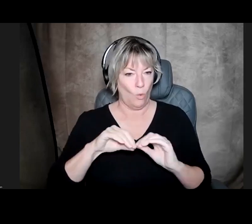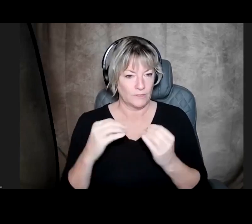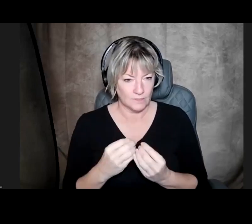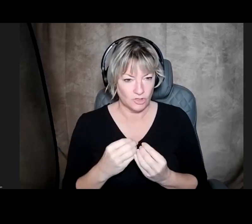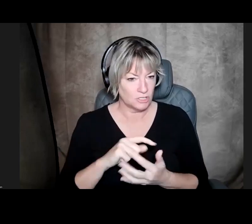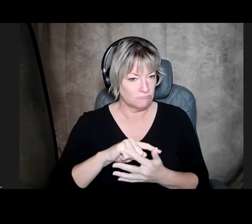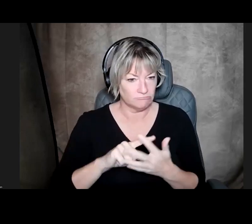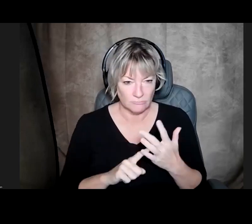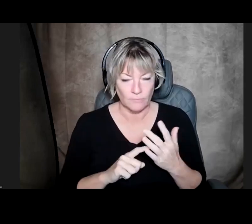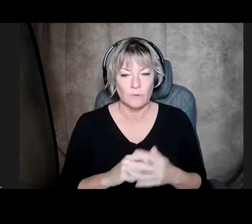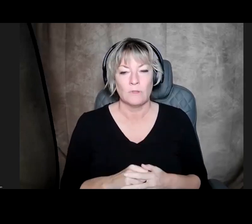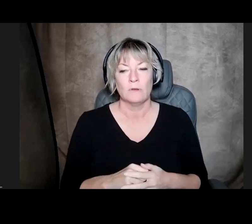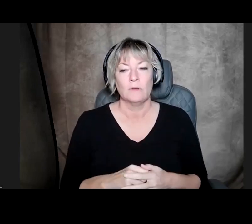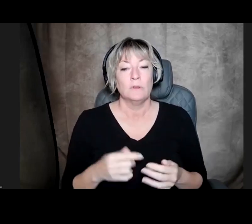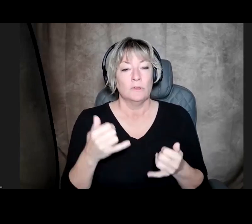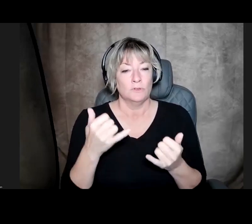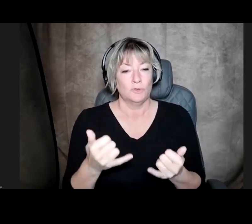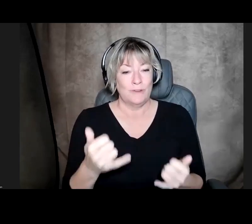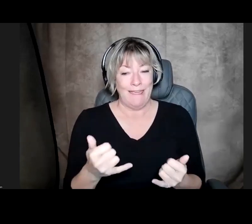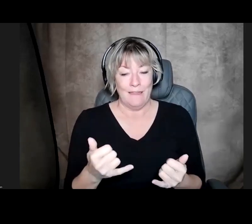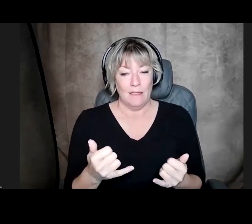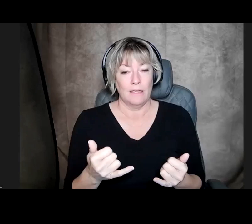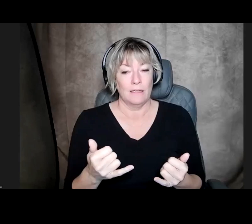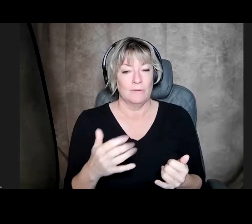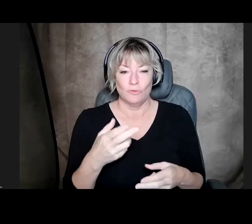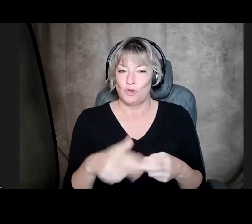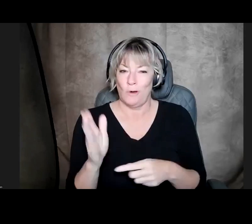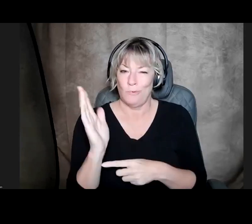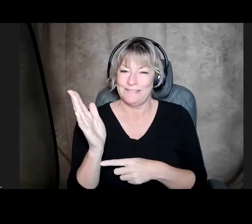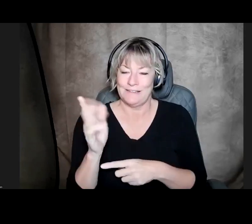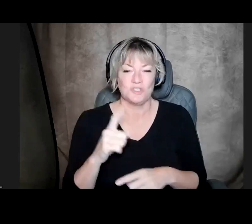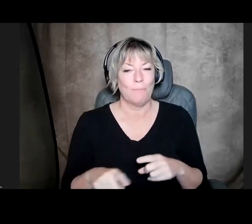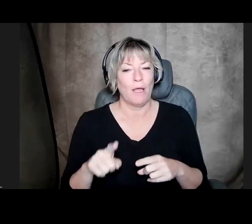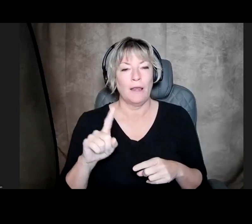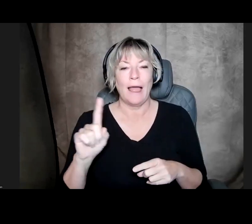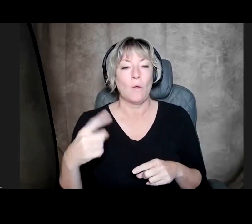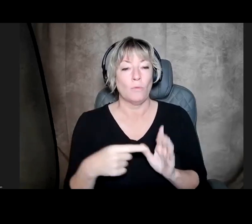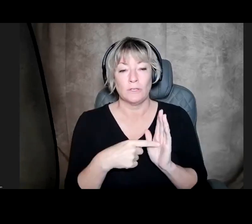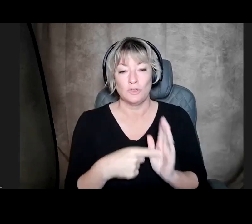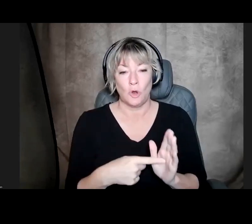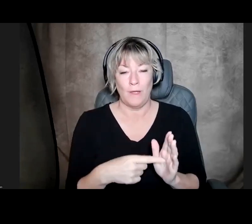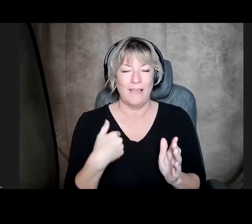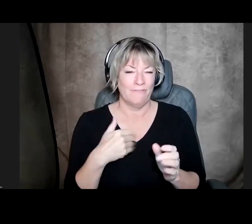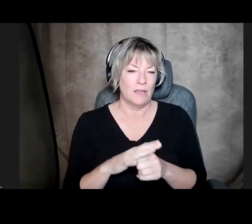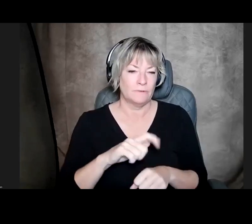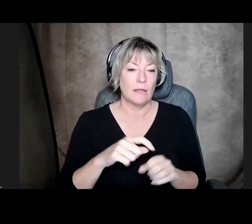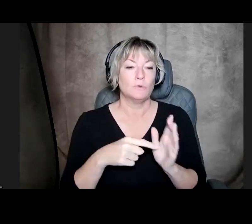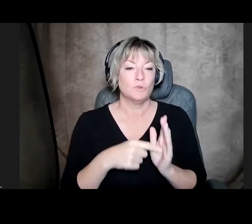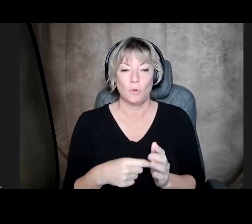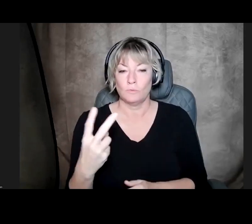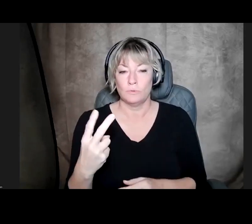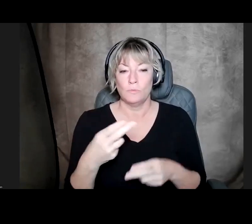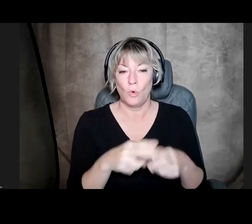So today, in this short time period, I'm only going to have the opportunity to demonstrate two very quick